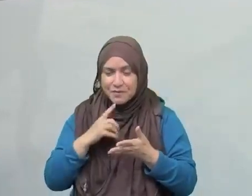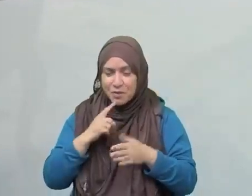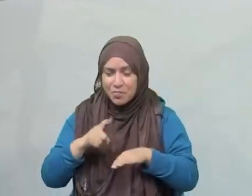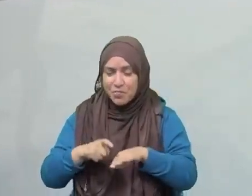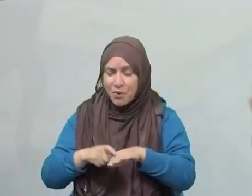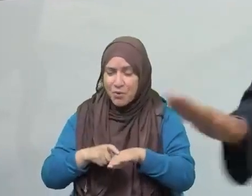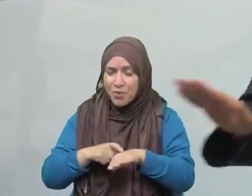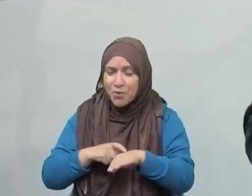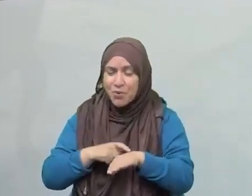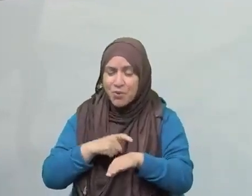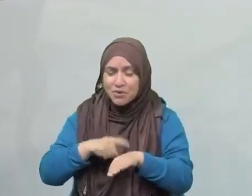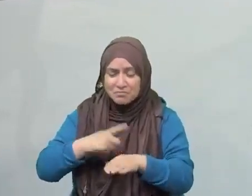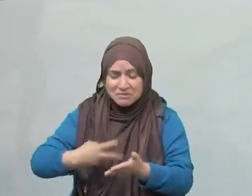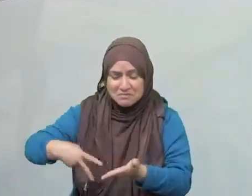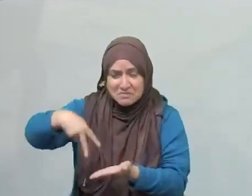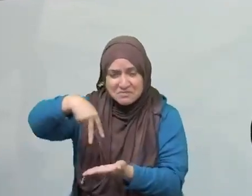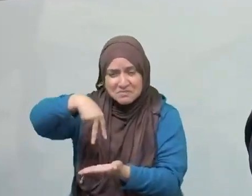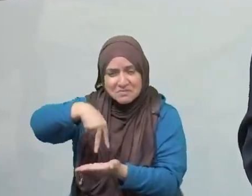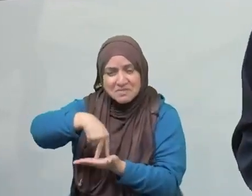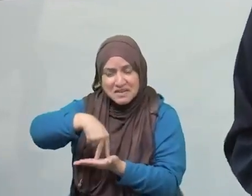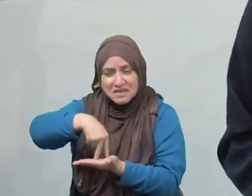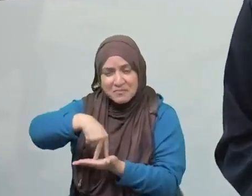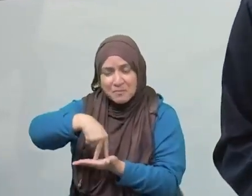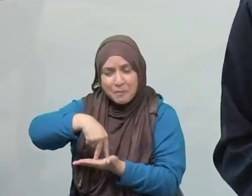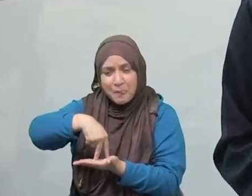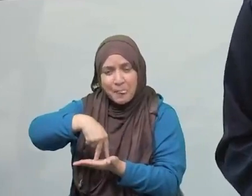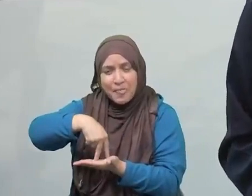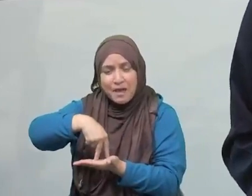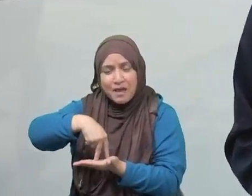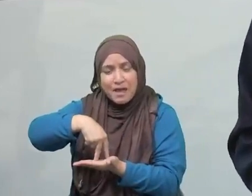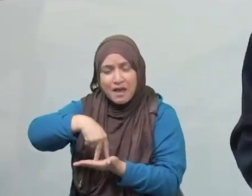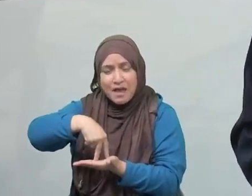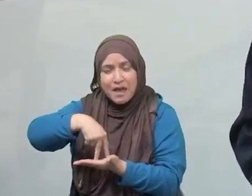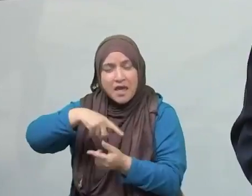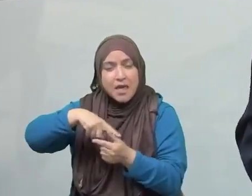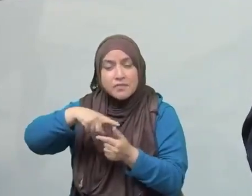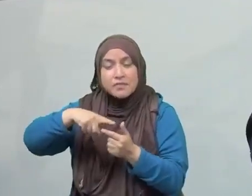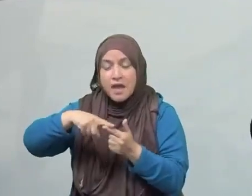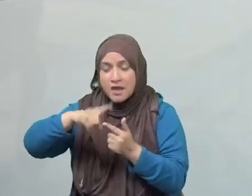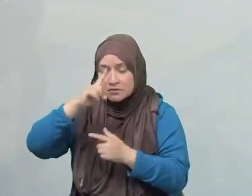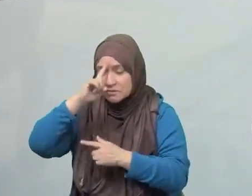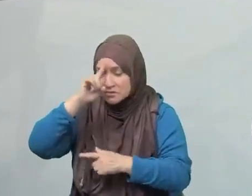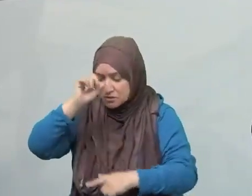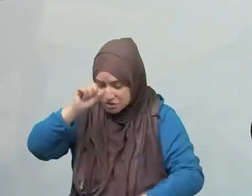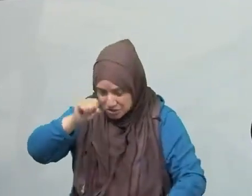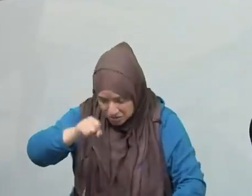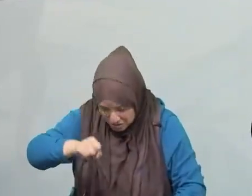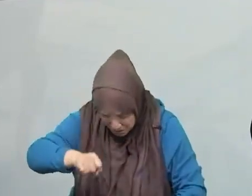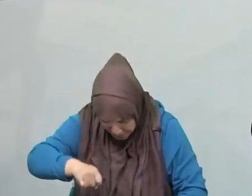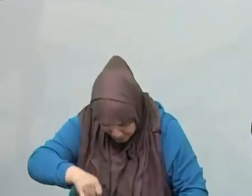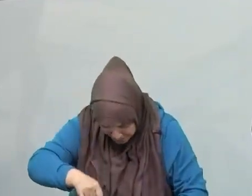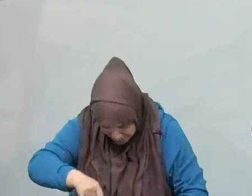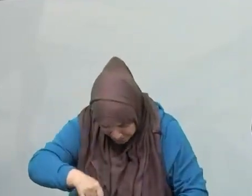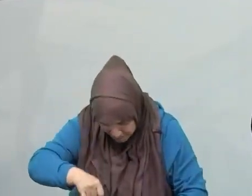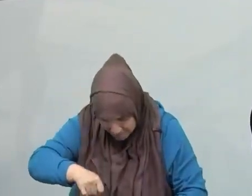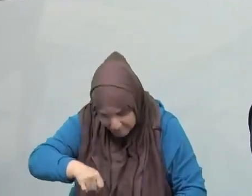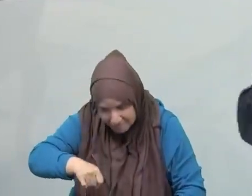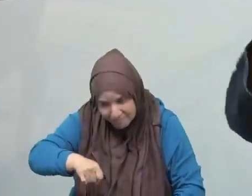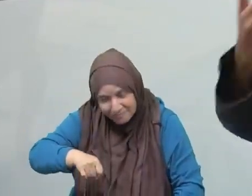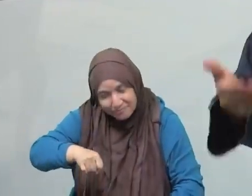was never going in ruku' or sujood. And there were some nights that the Prophet went into sajda, into prostration,